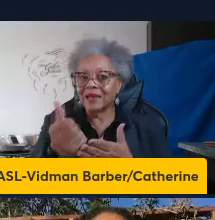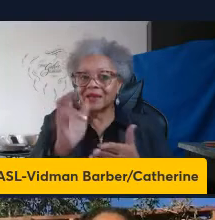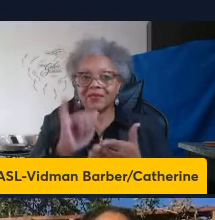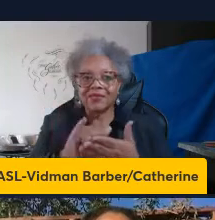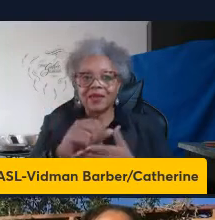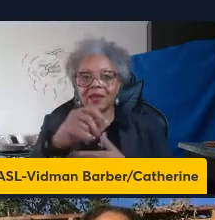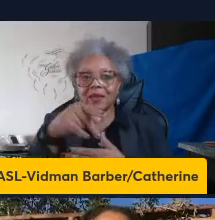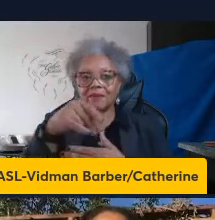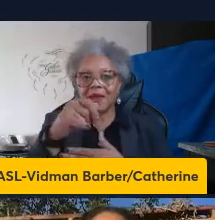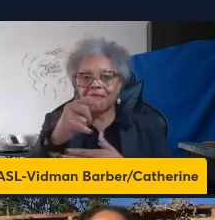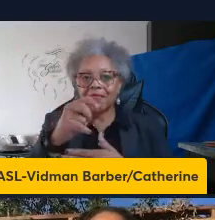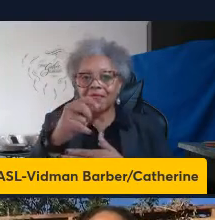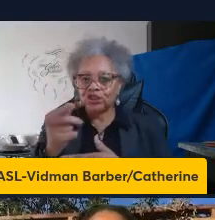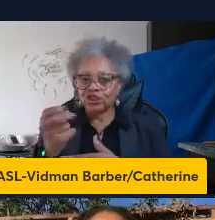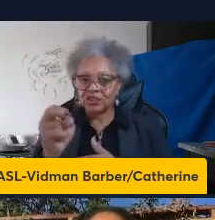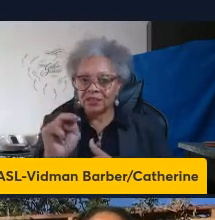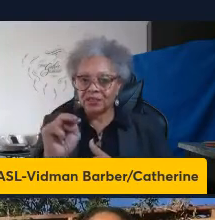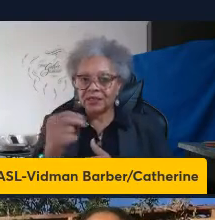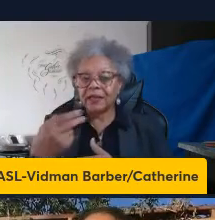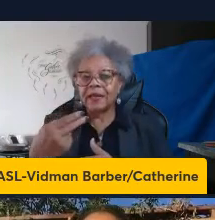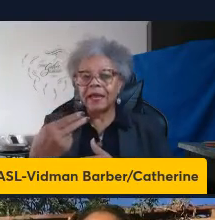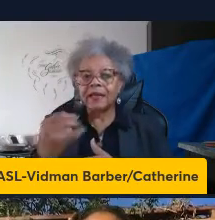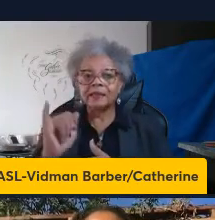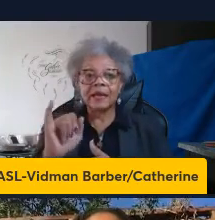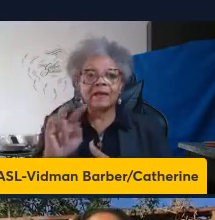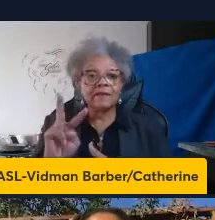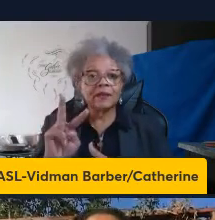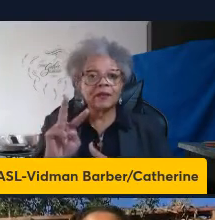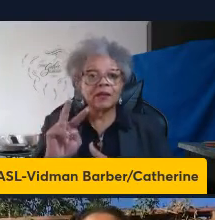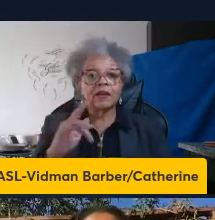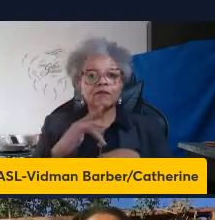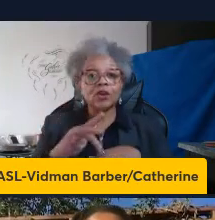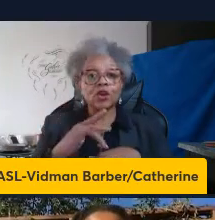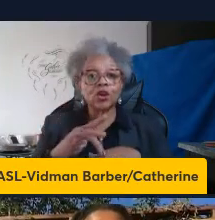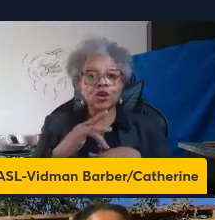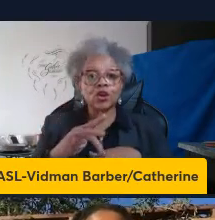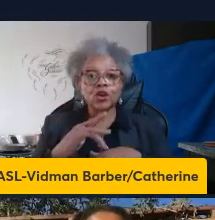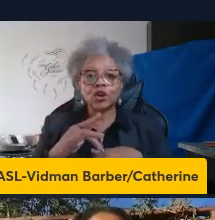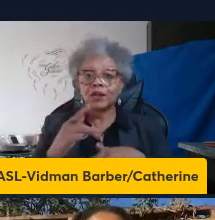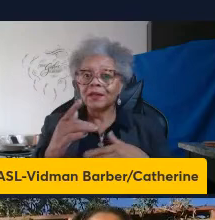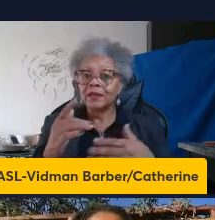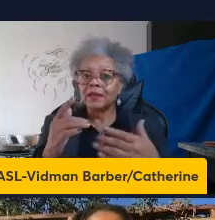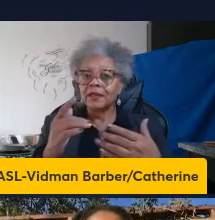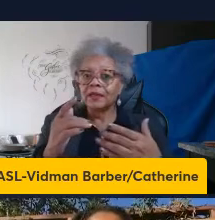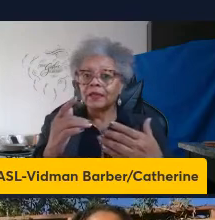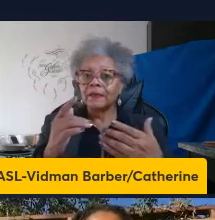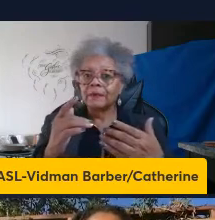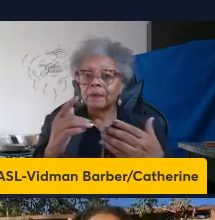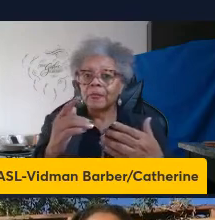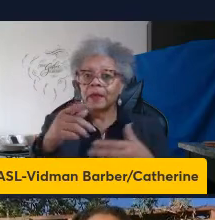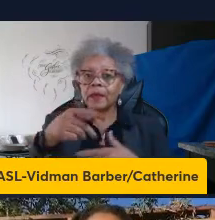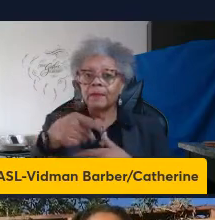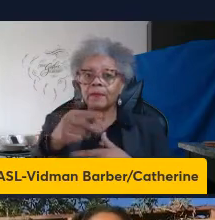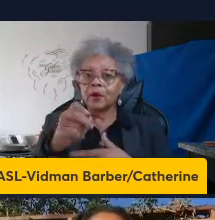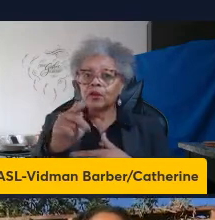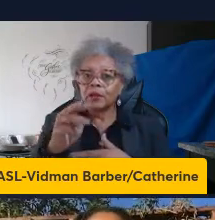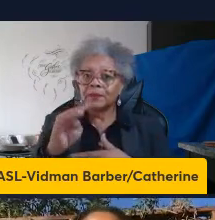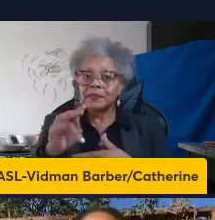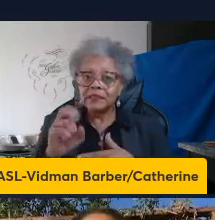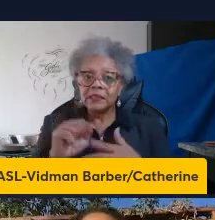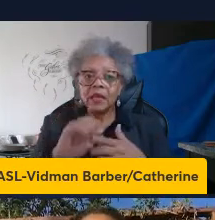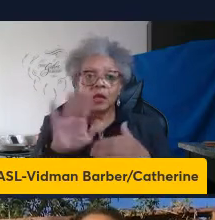In HIV, you have very early immune perturbations and really essentially all innate immune cell types,